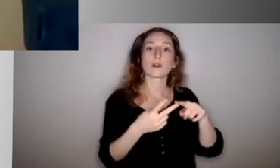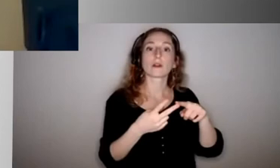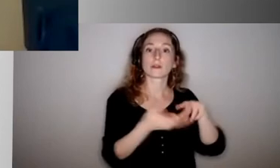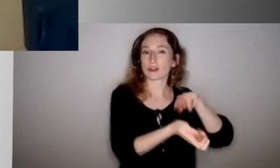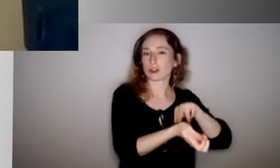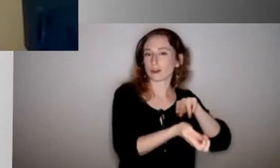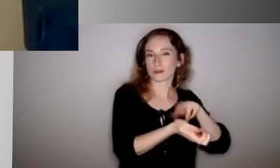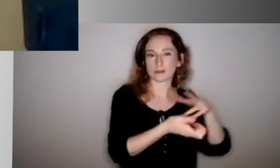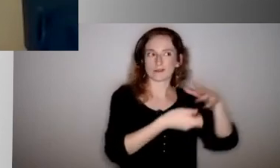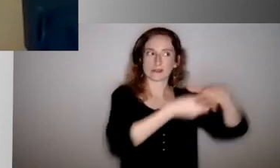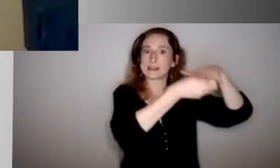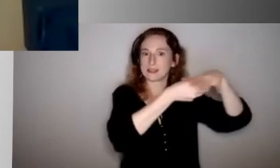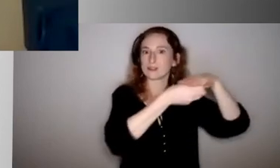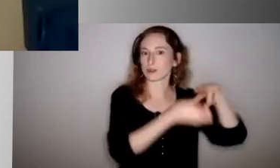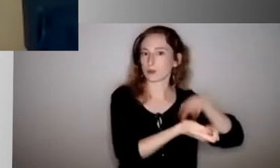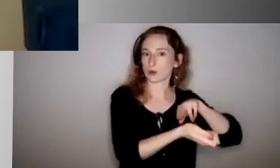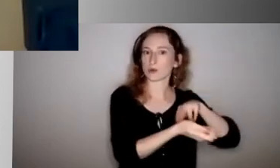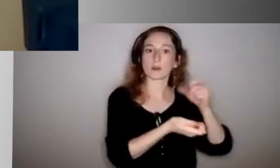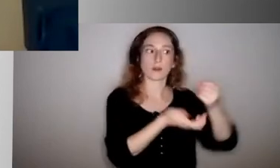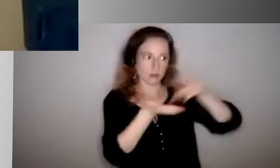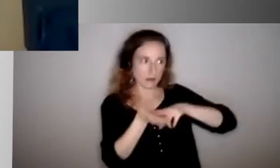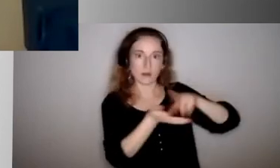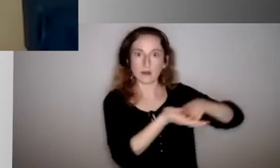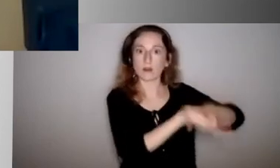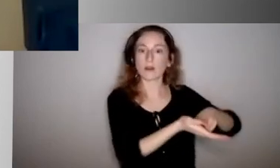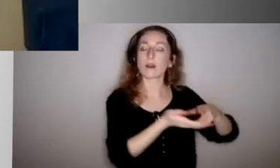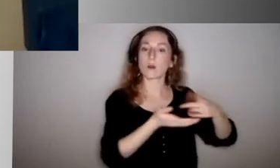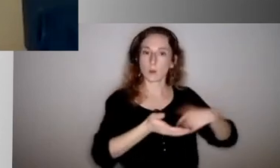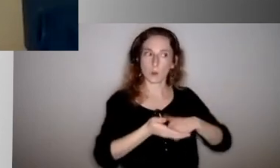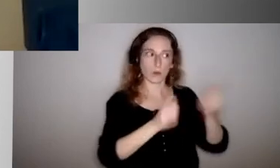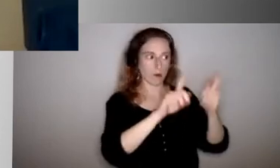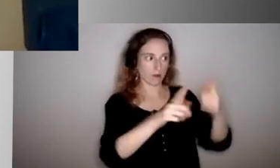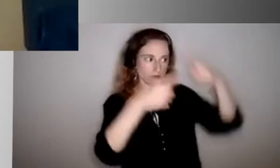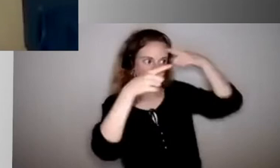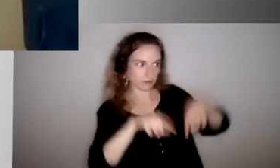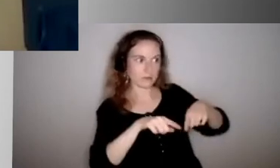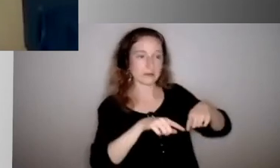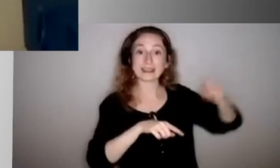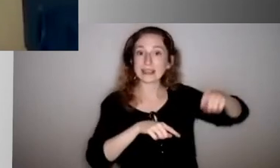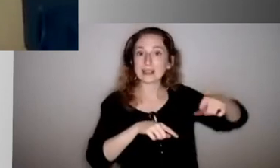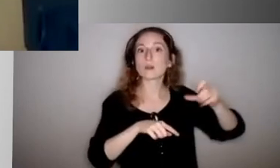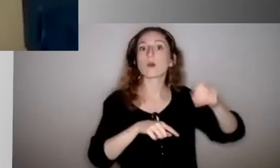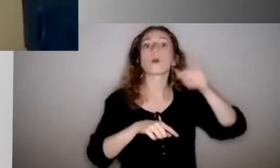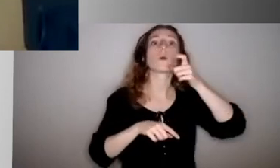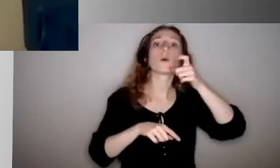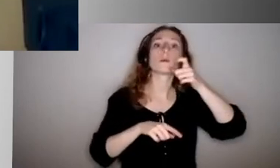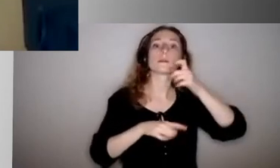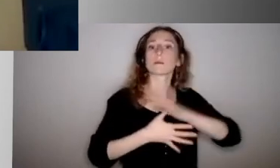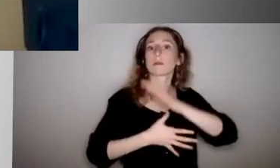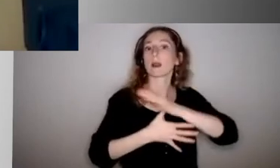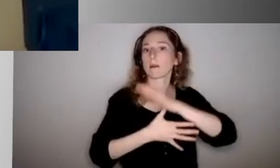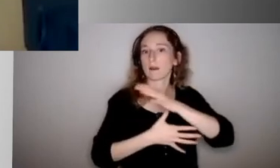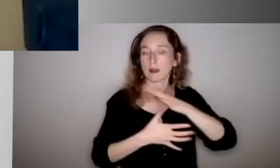so we definitely address all of those concerns and those needs and who is going to be the primary, maybe who's gonna be the secondary backup, who, what would happen if that